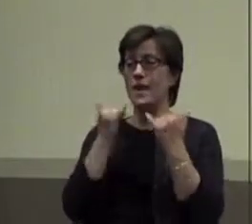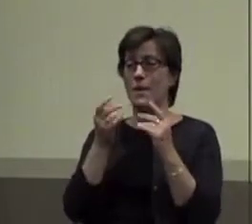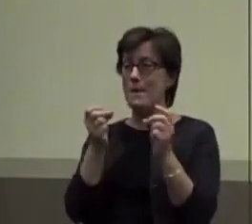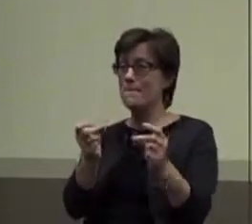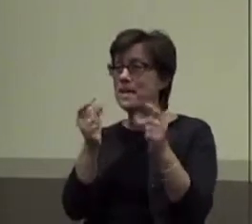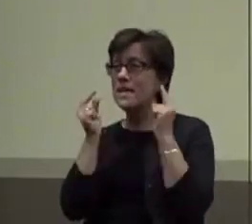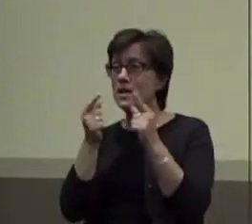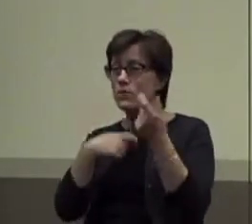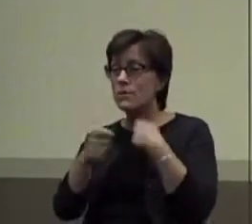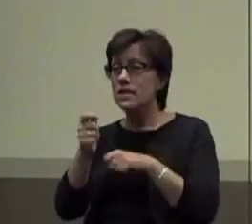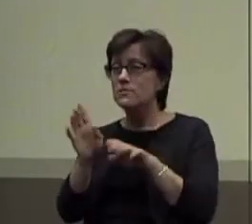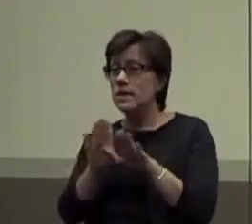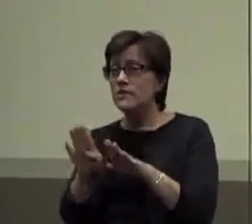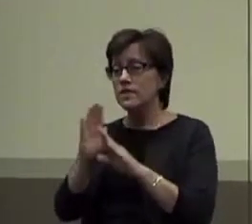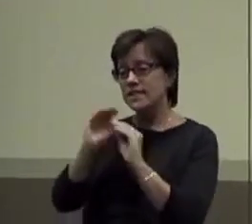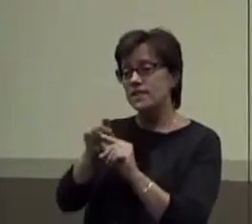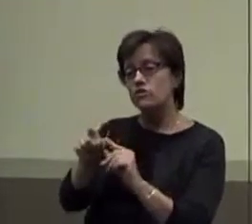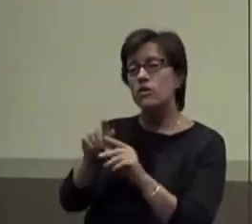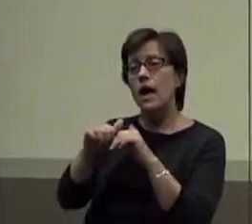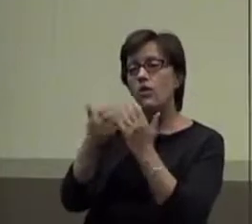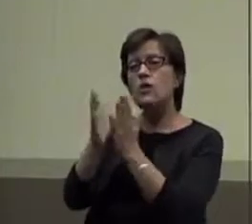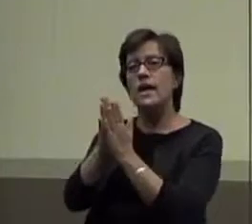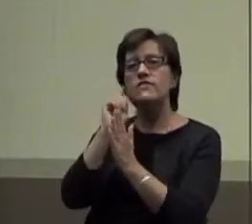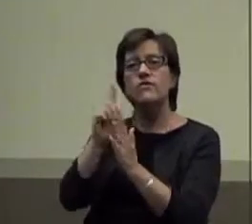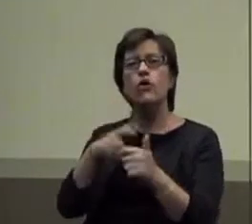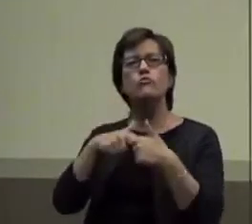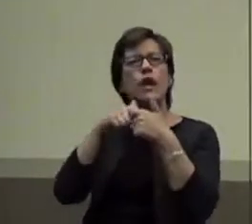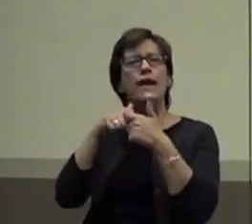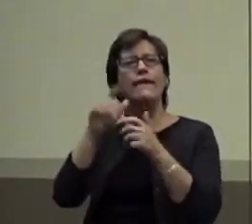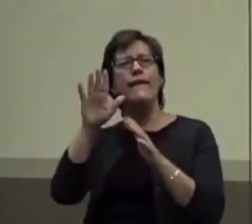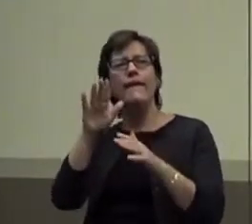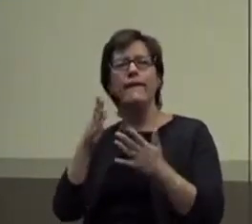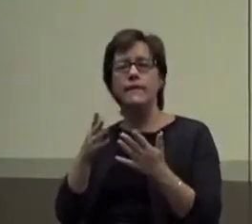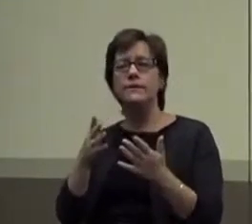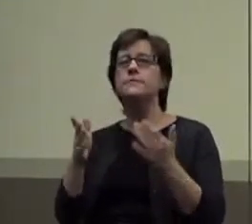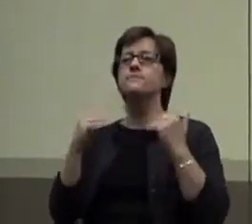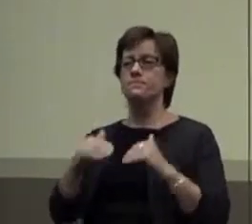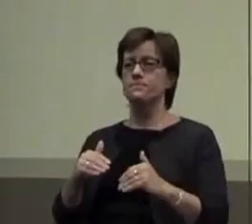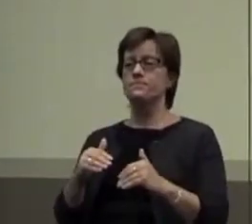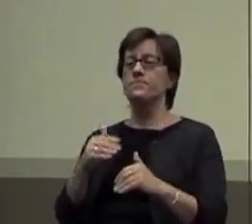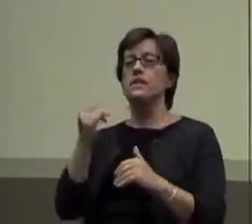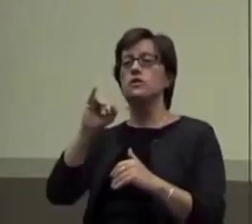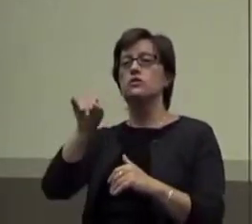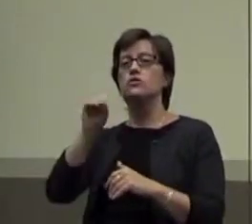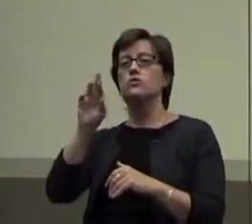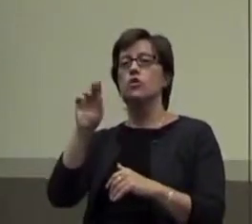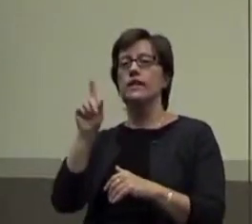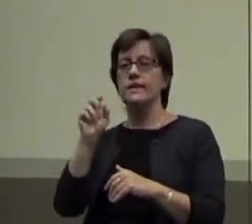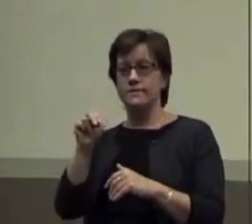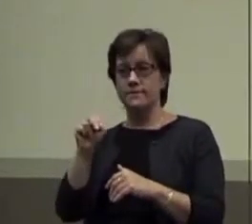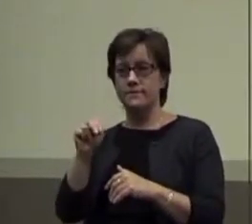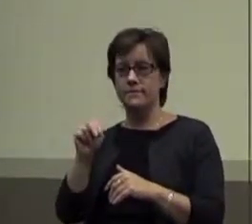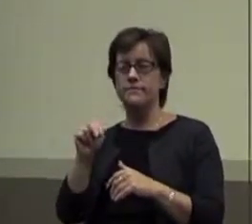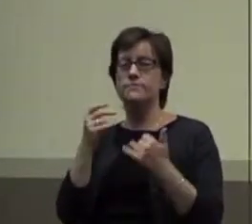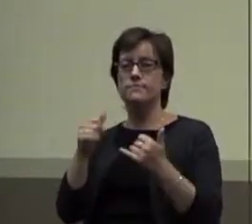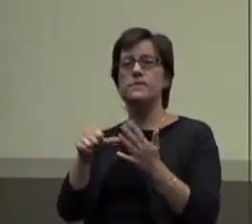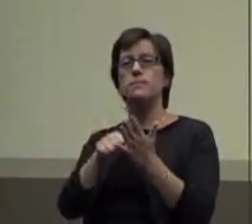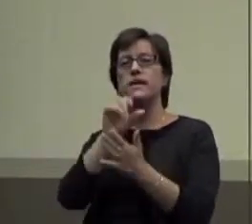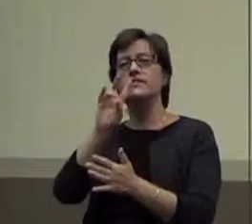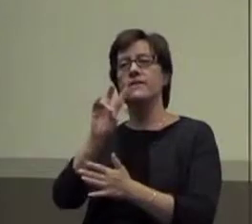is we're going to teach her to ask for a break. Does that make sense? Okay, so let's look at Jordan now. So she's on page